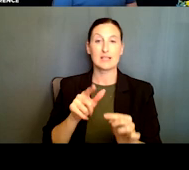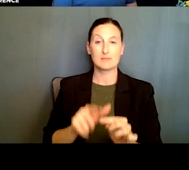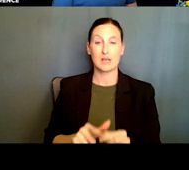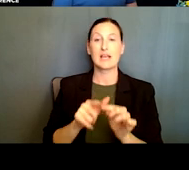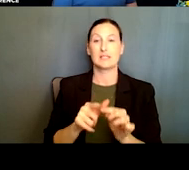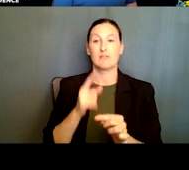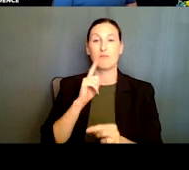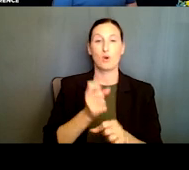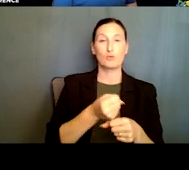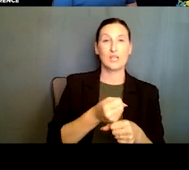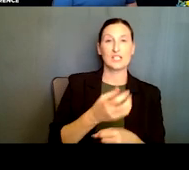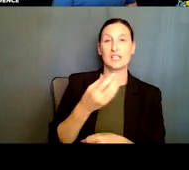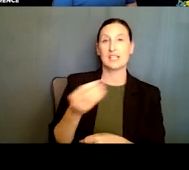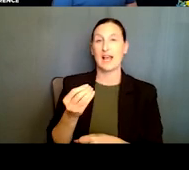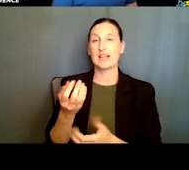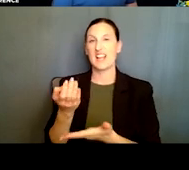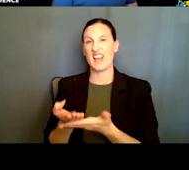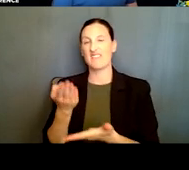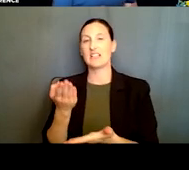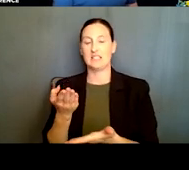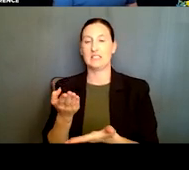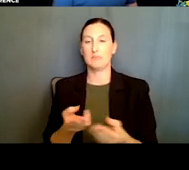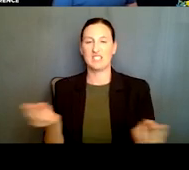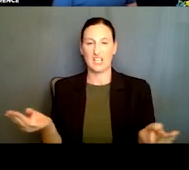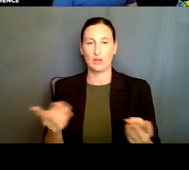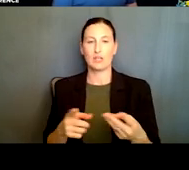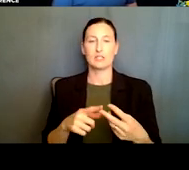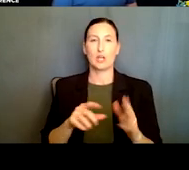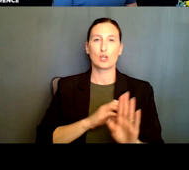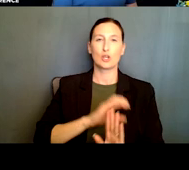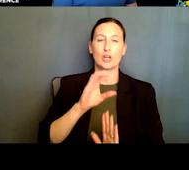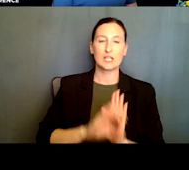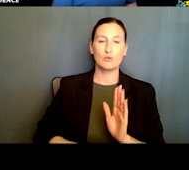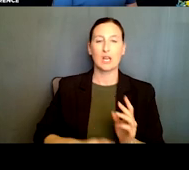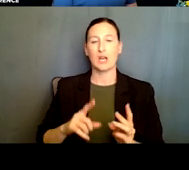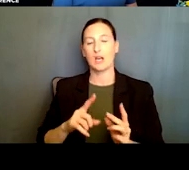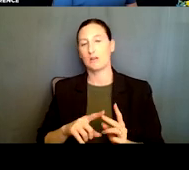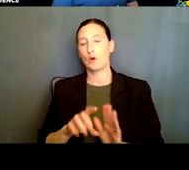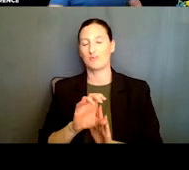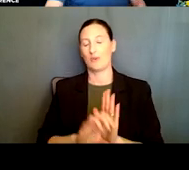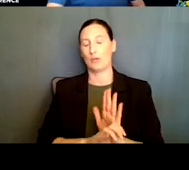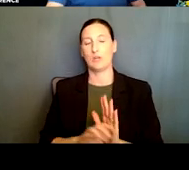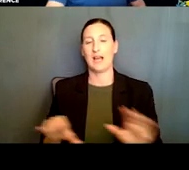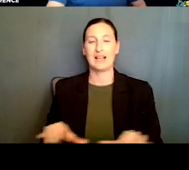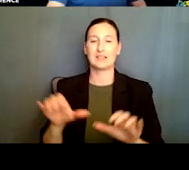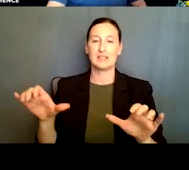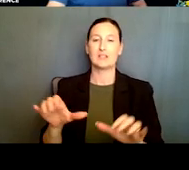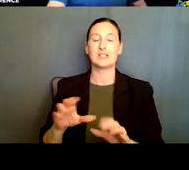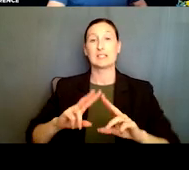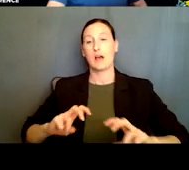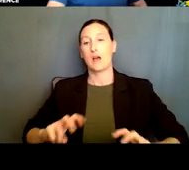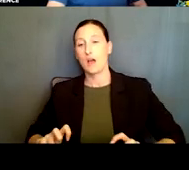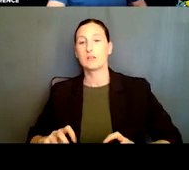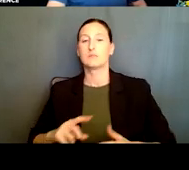of evidence based instructional materials, curricula, activities, assessments and so on. So